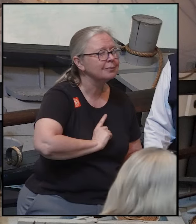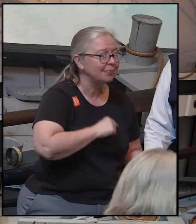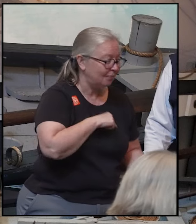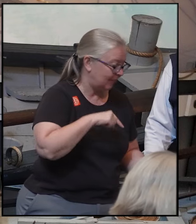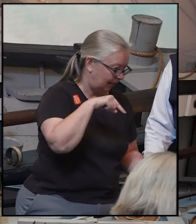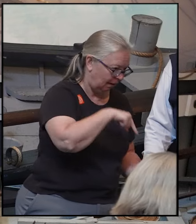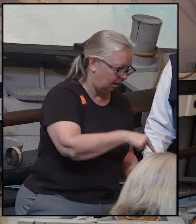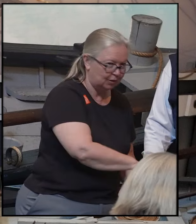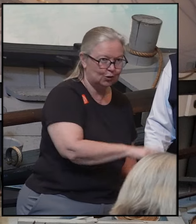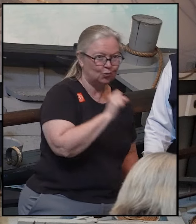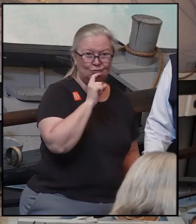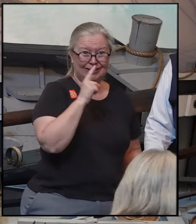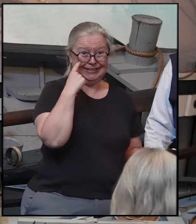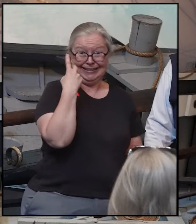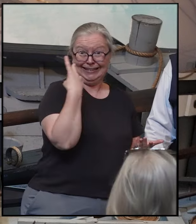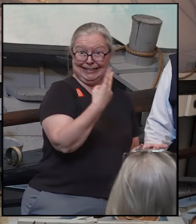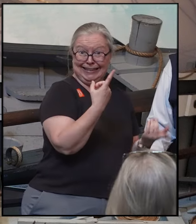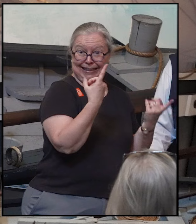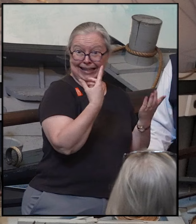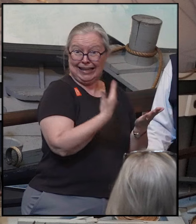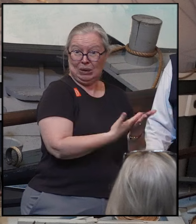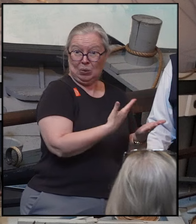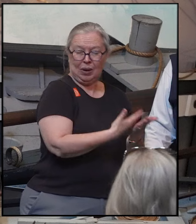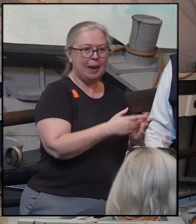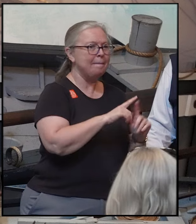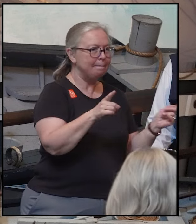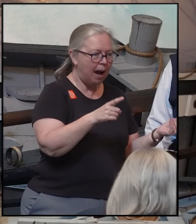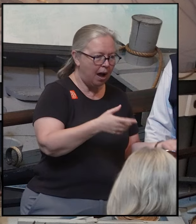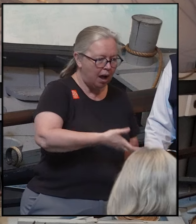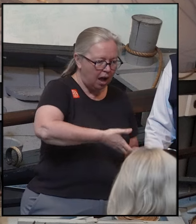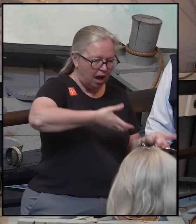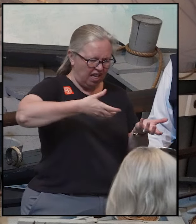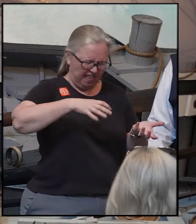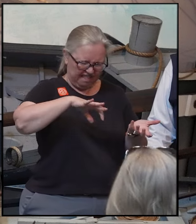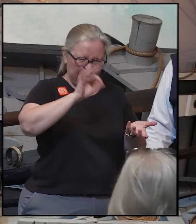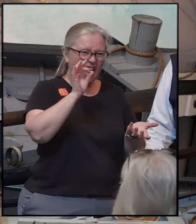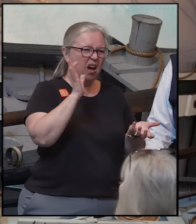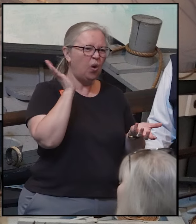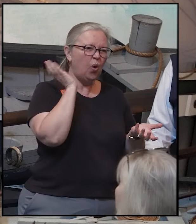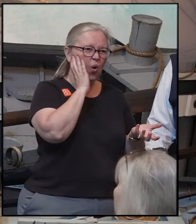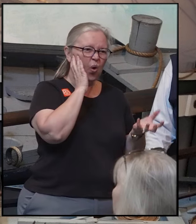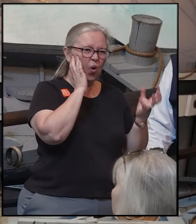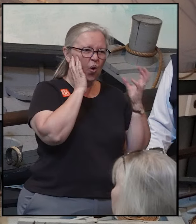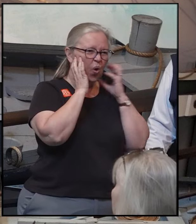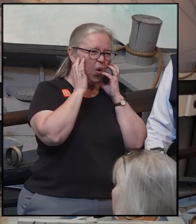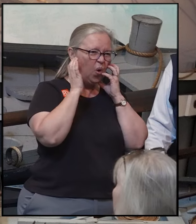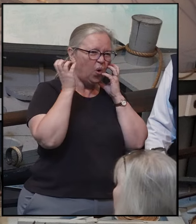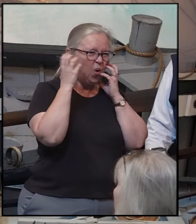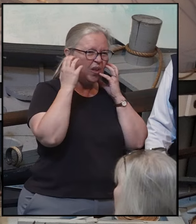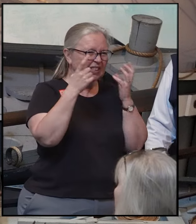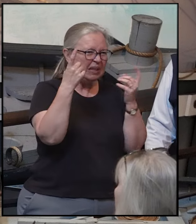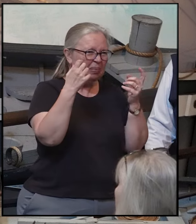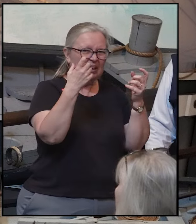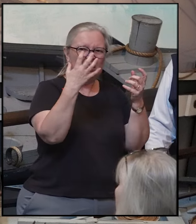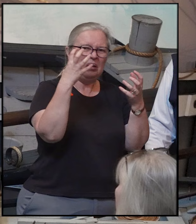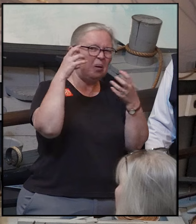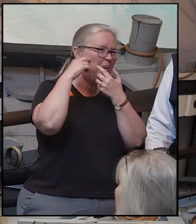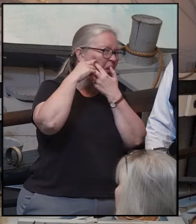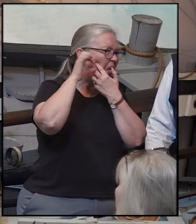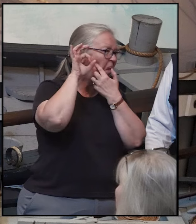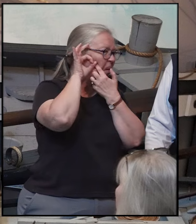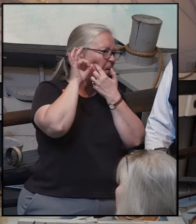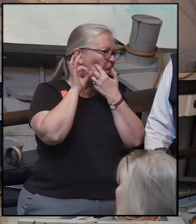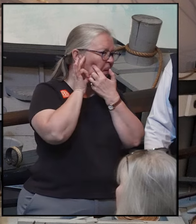that nobody has ever witnessed it, but sperm whales have been found with suction marks, so we know a battle of some type took